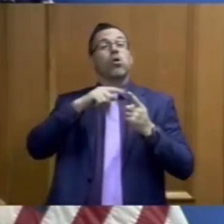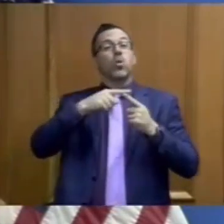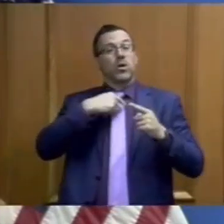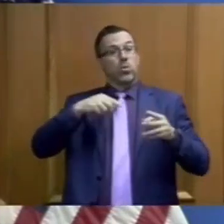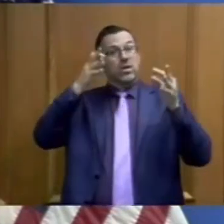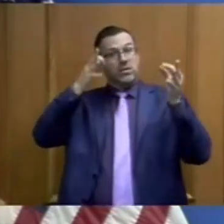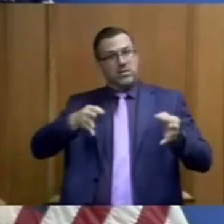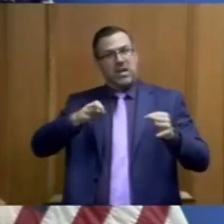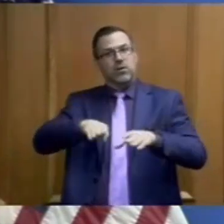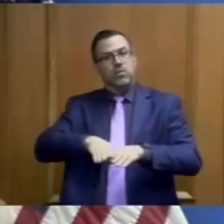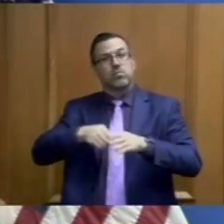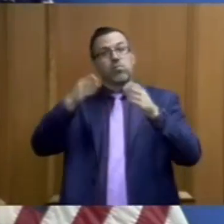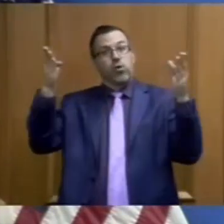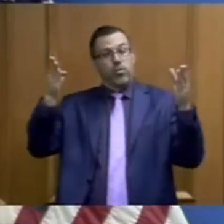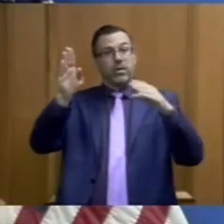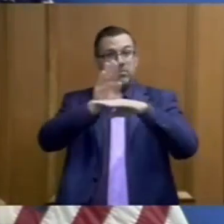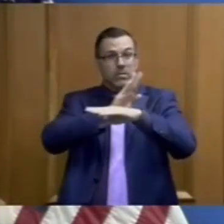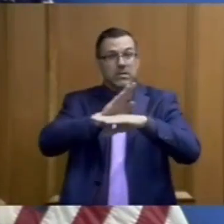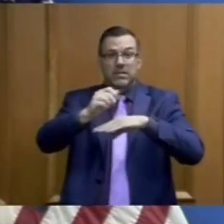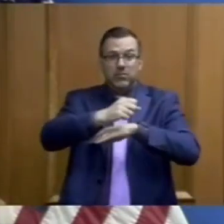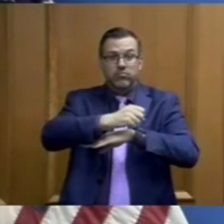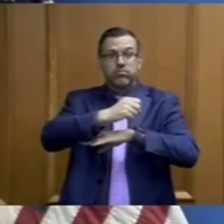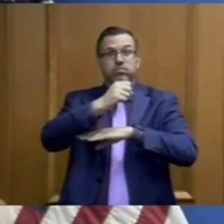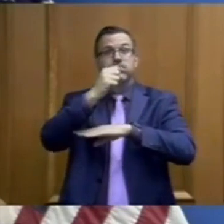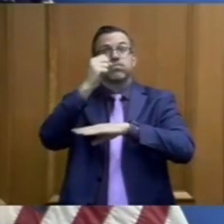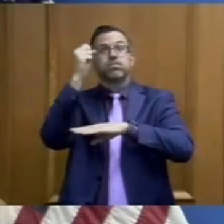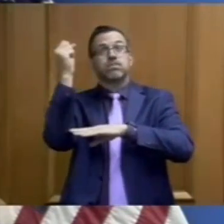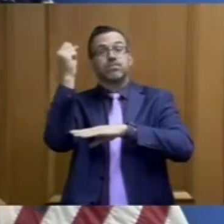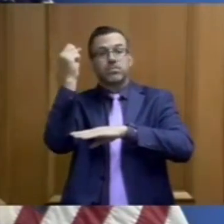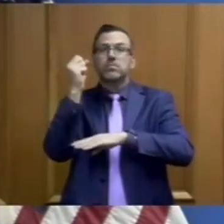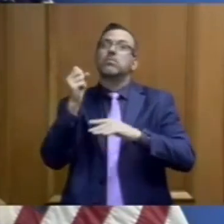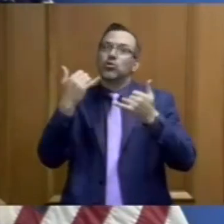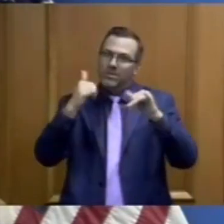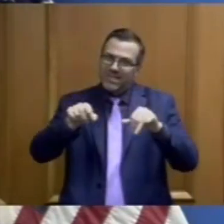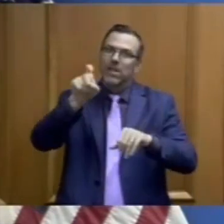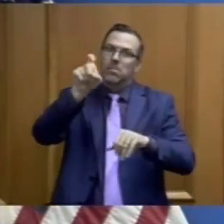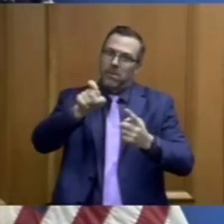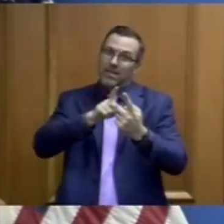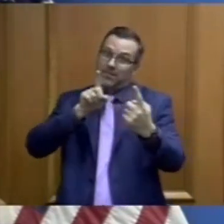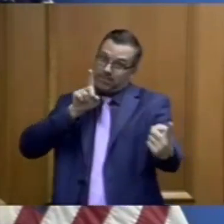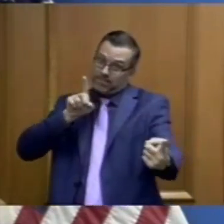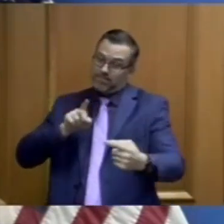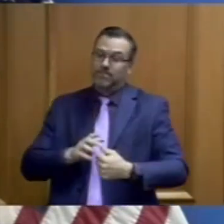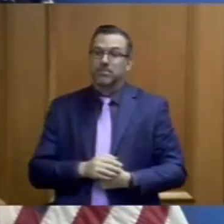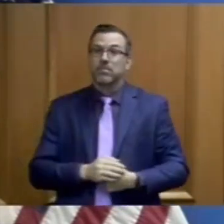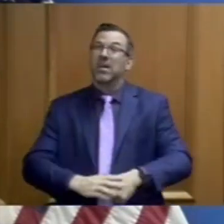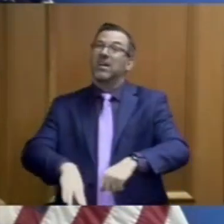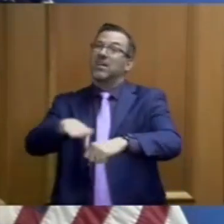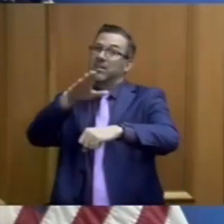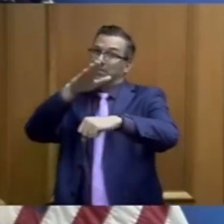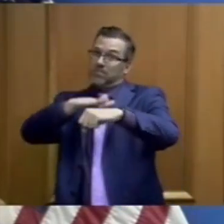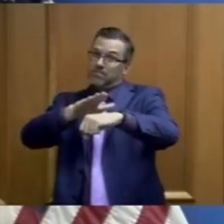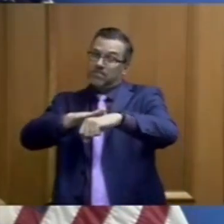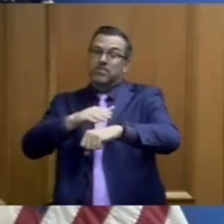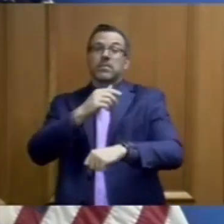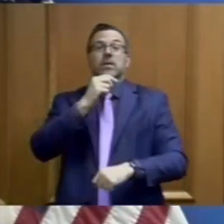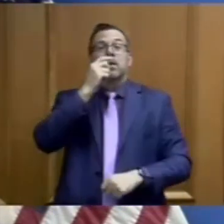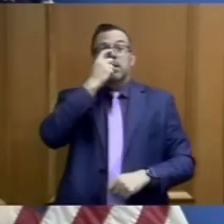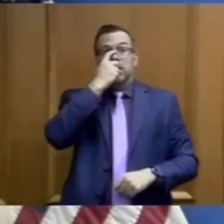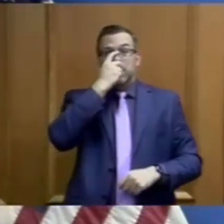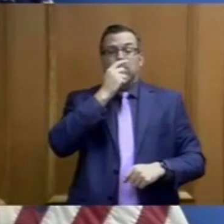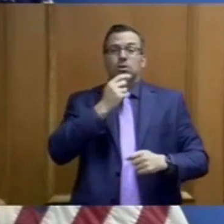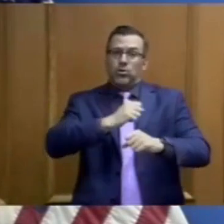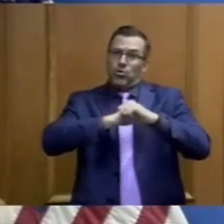stay committed to that. Lives and livelihoods depend on it. But here's the reality, for the good of our state